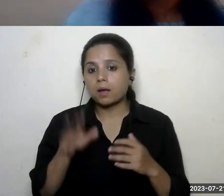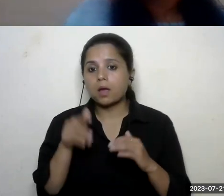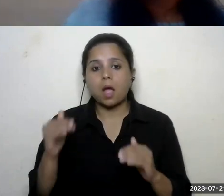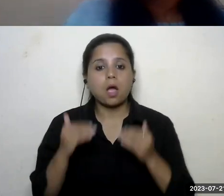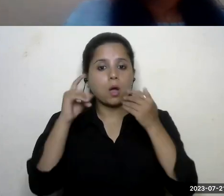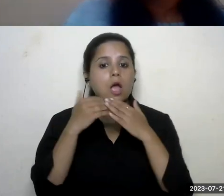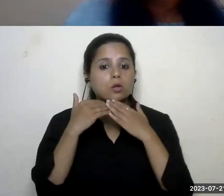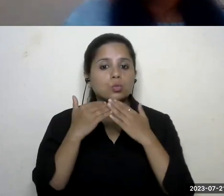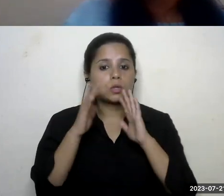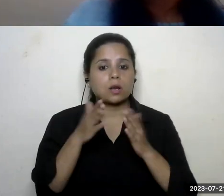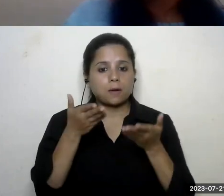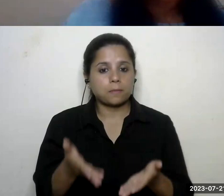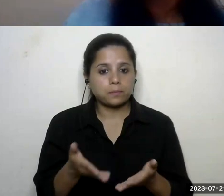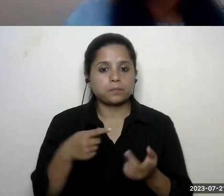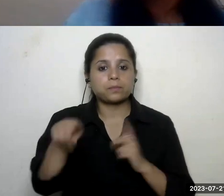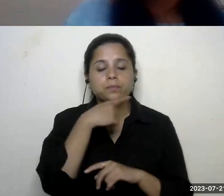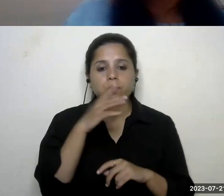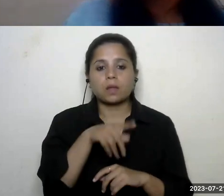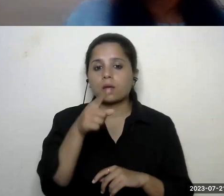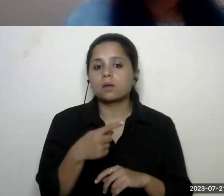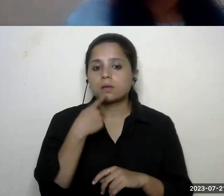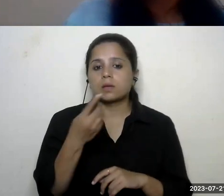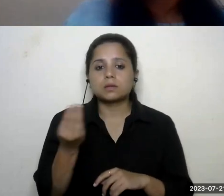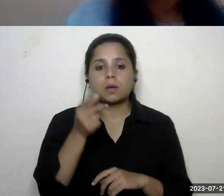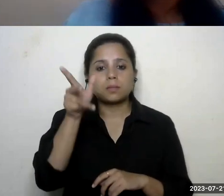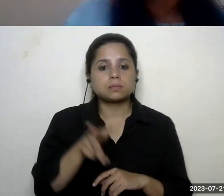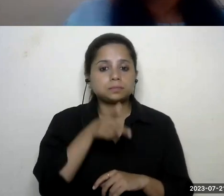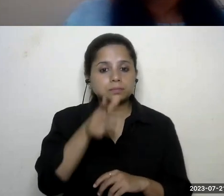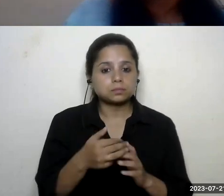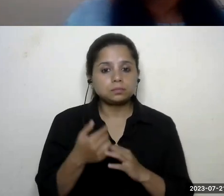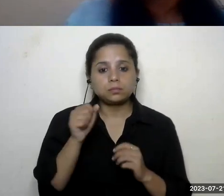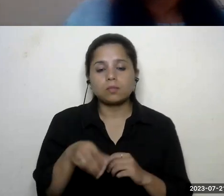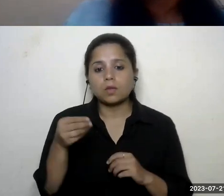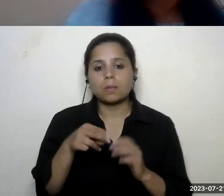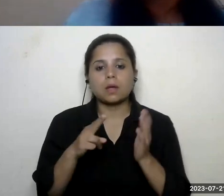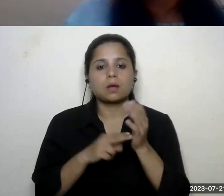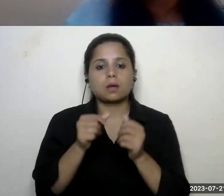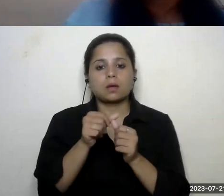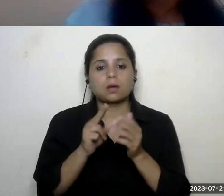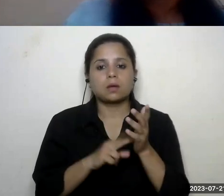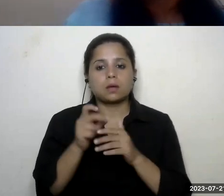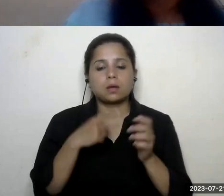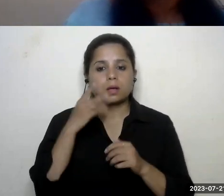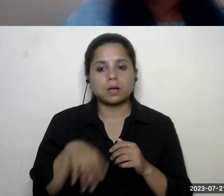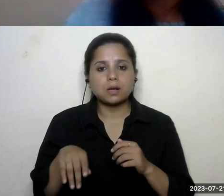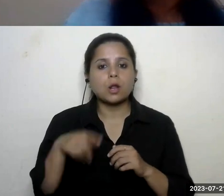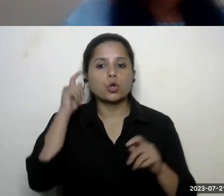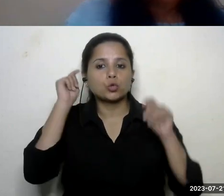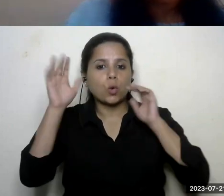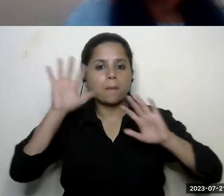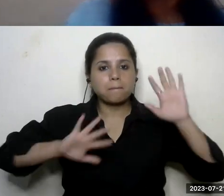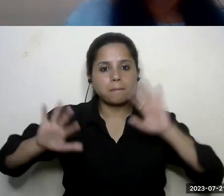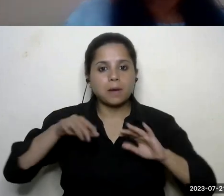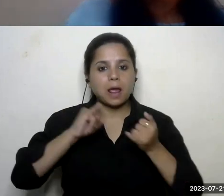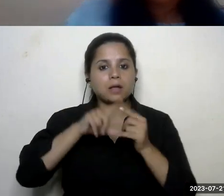education here and they have been saying somebody has mentioned that we can do nandini we can do role plays on sdg to